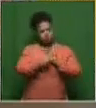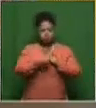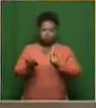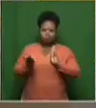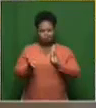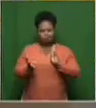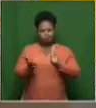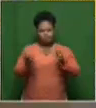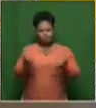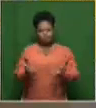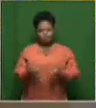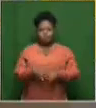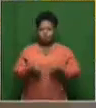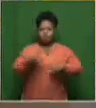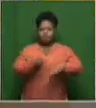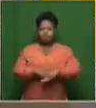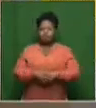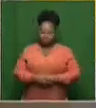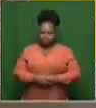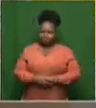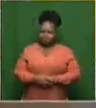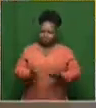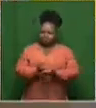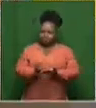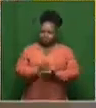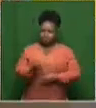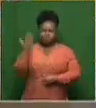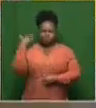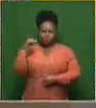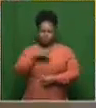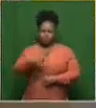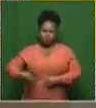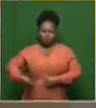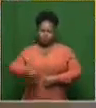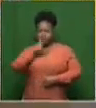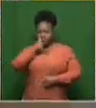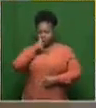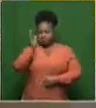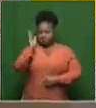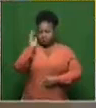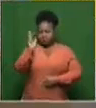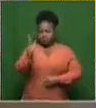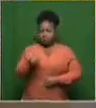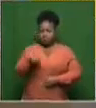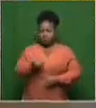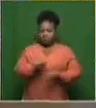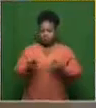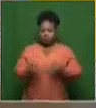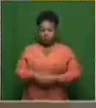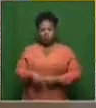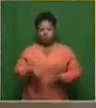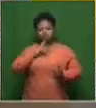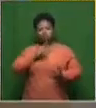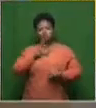are joining us there online. So let's talk about it. During President Cyril Ramaphosa's address to the nation earlier this week, he made